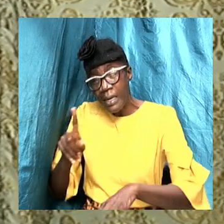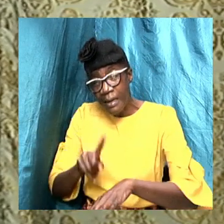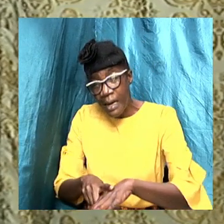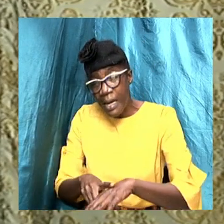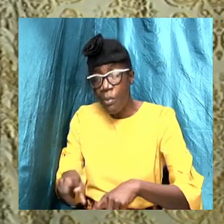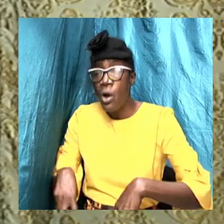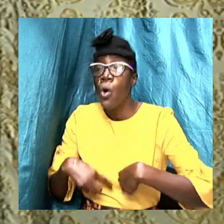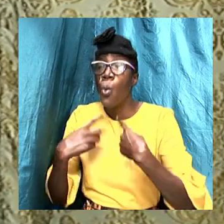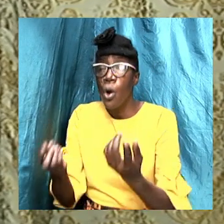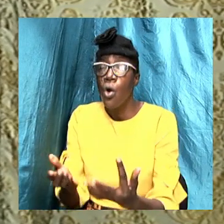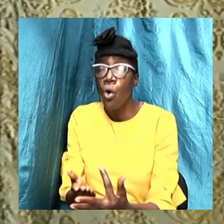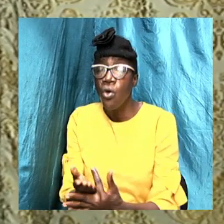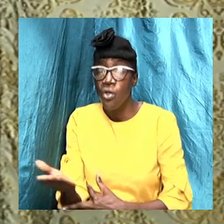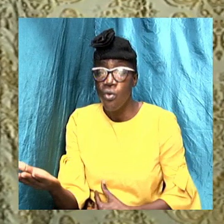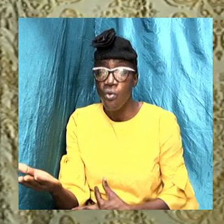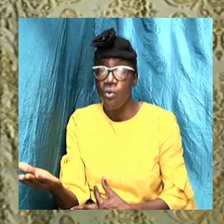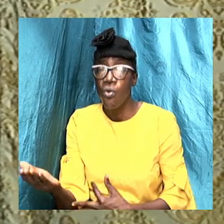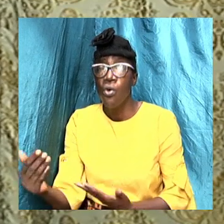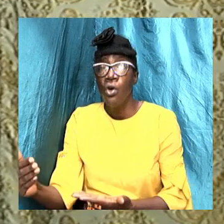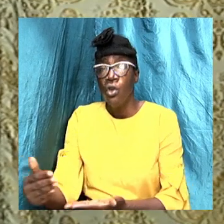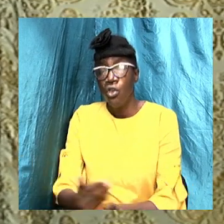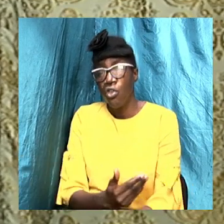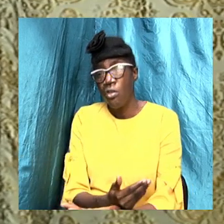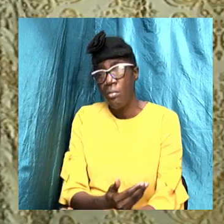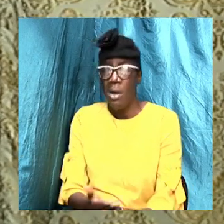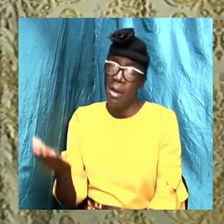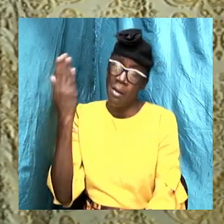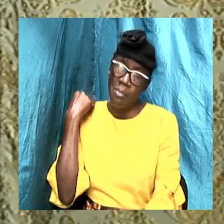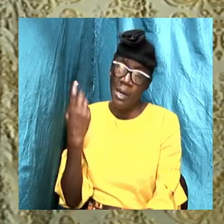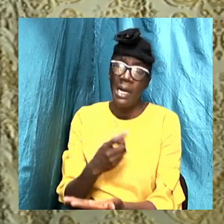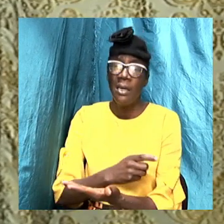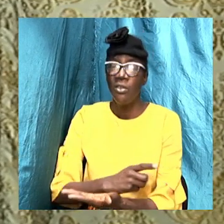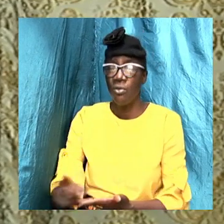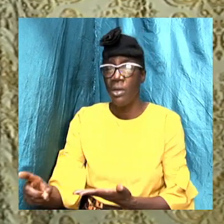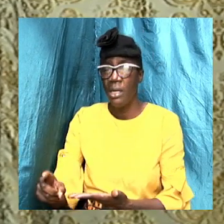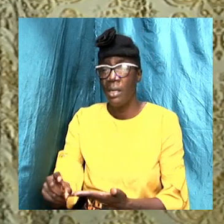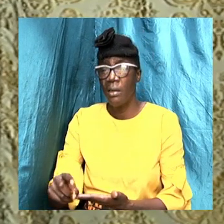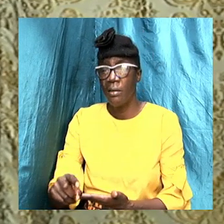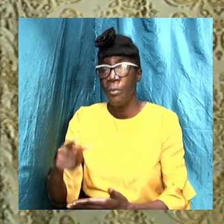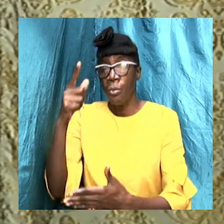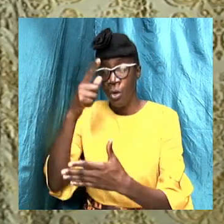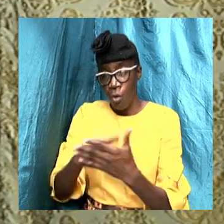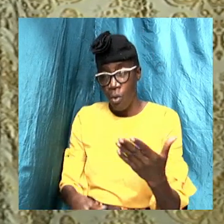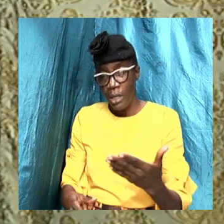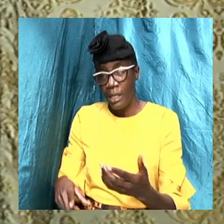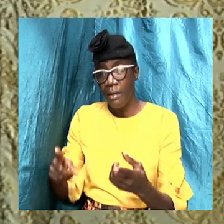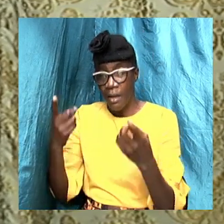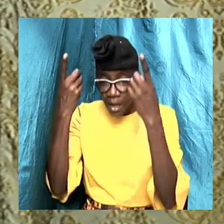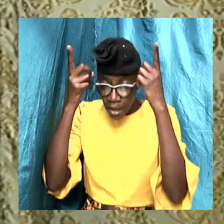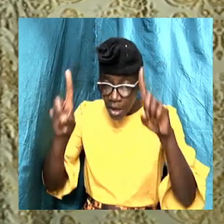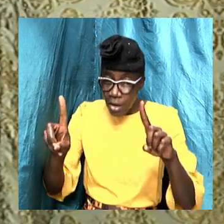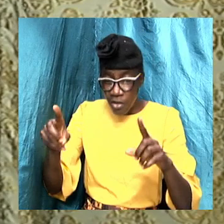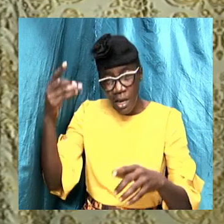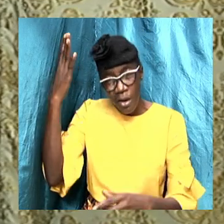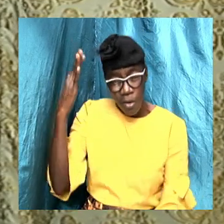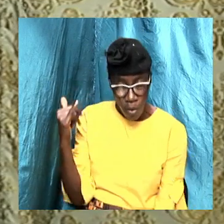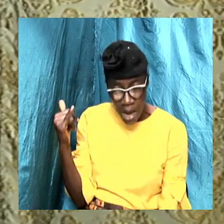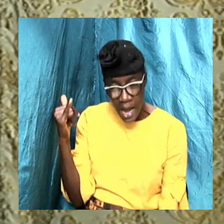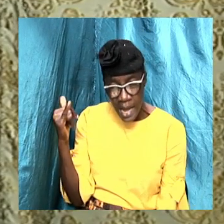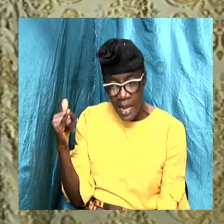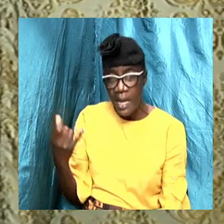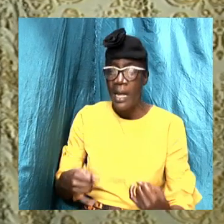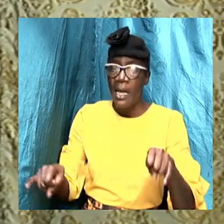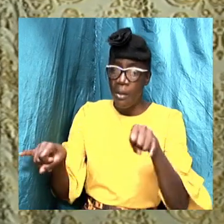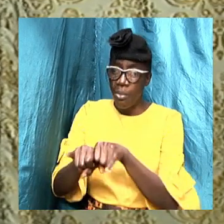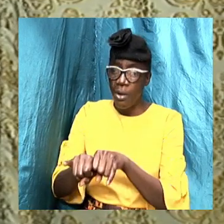through in some previous weeks about, you know, what is doctrine, why is it important, and what